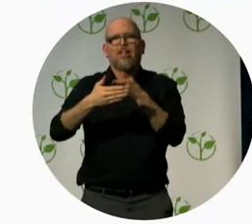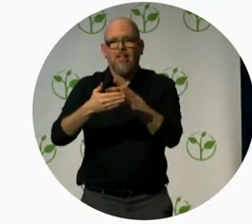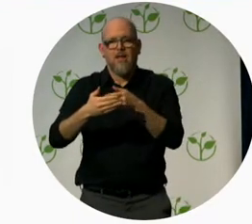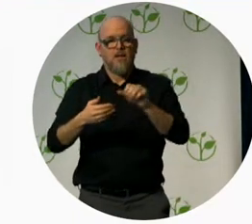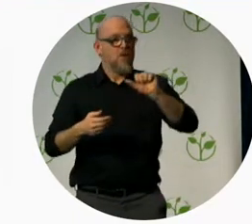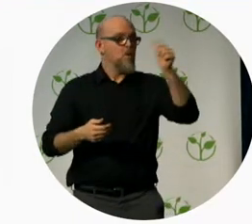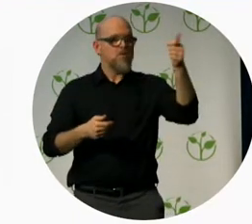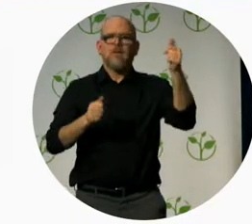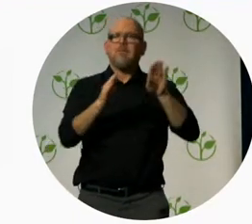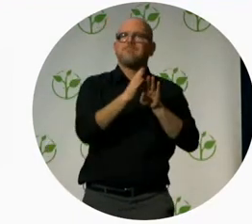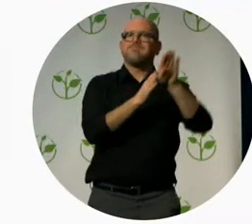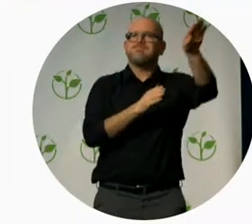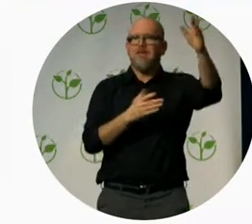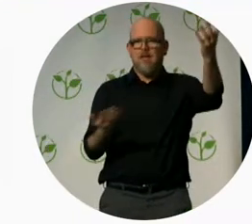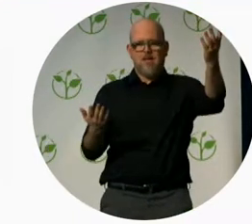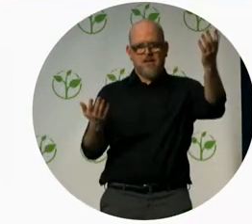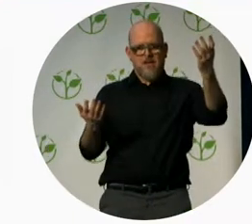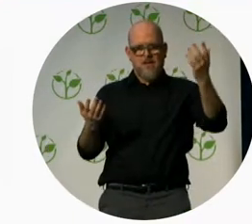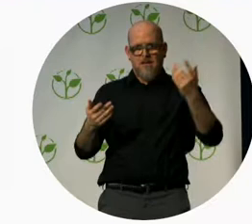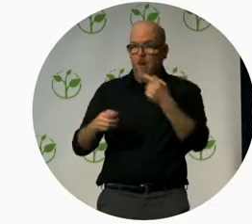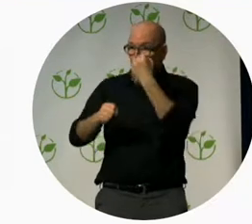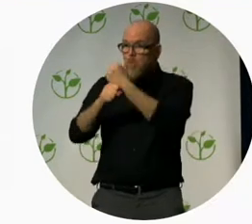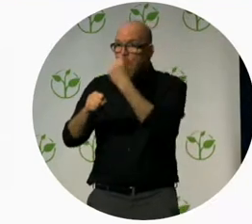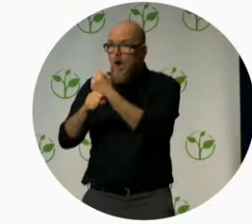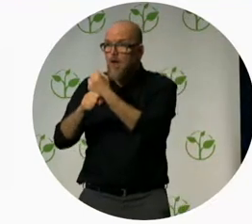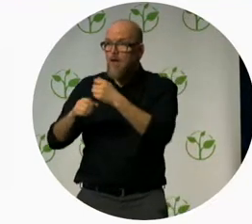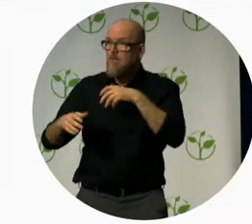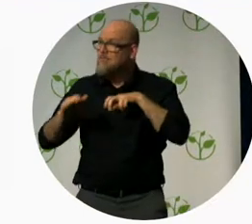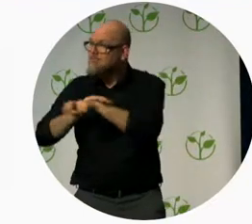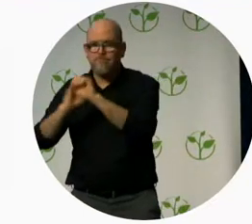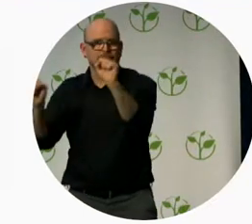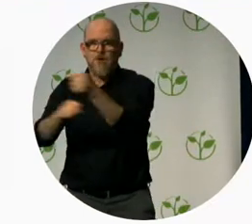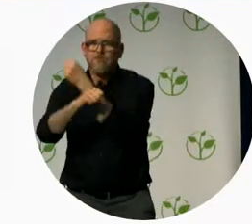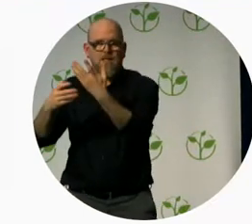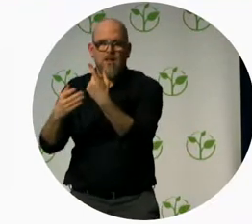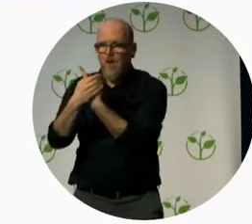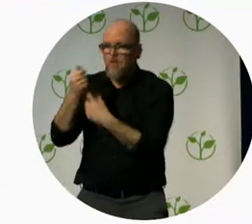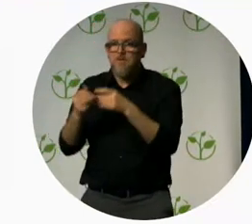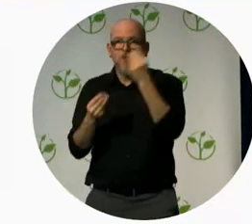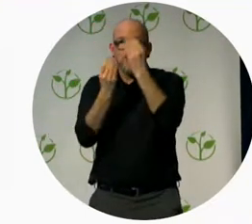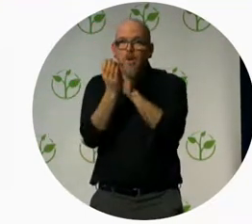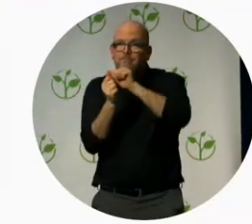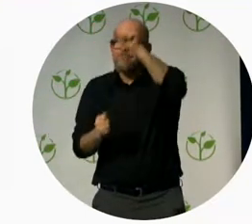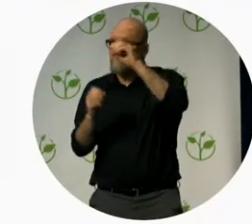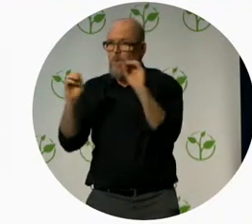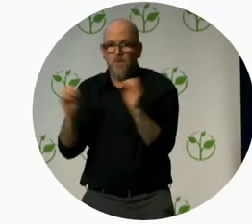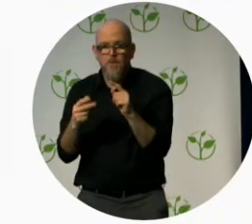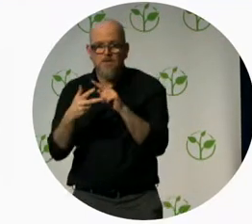at the same rate as their four in five peers so one of our earliest questions became